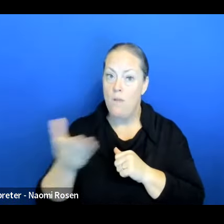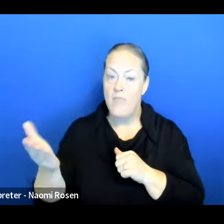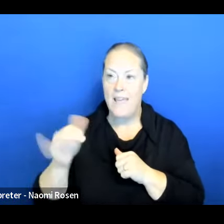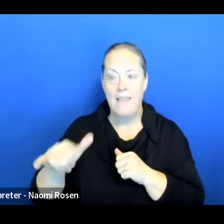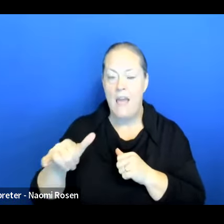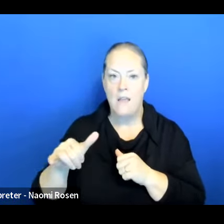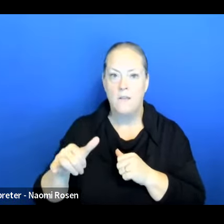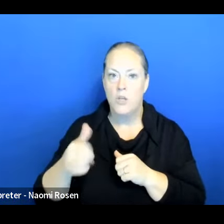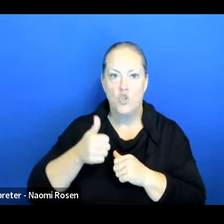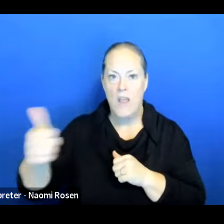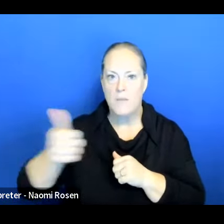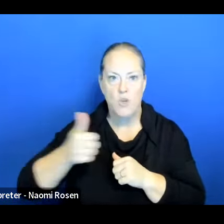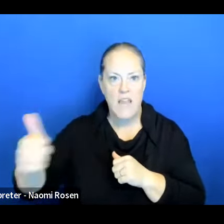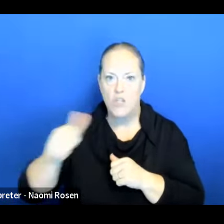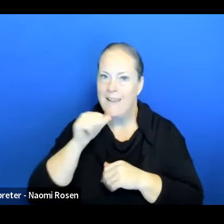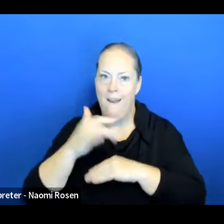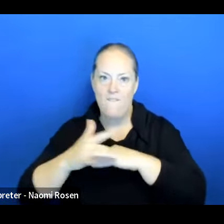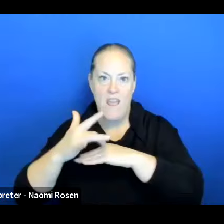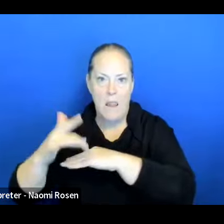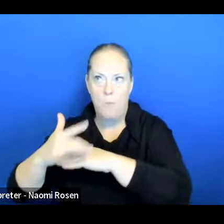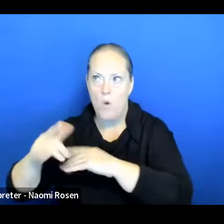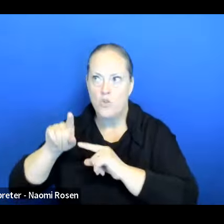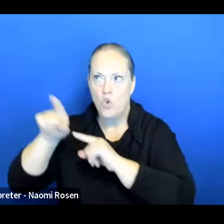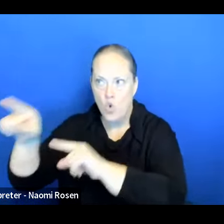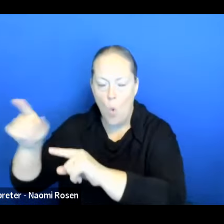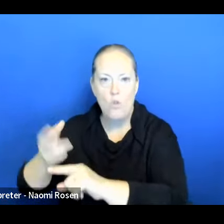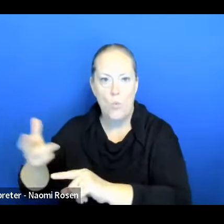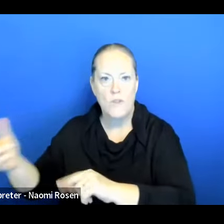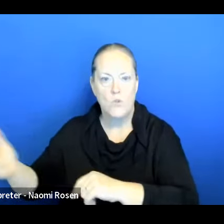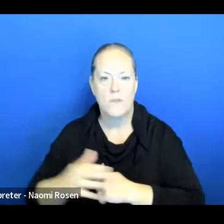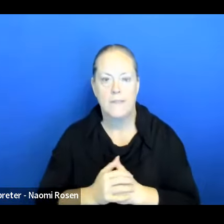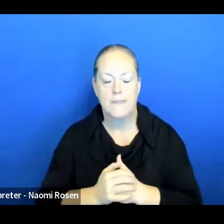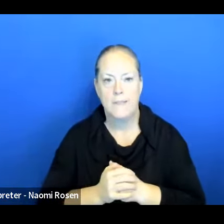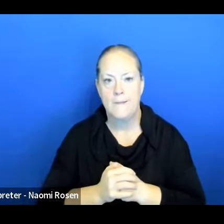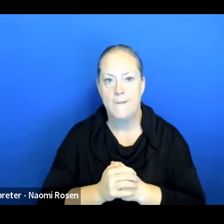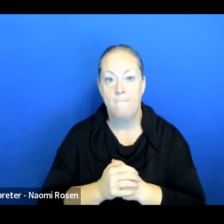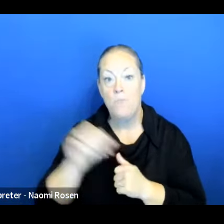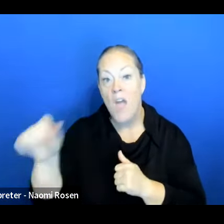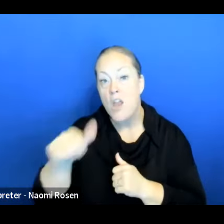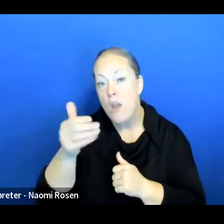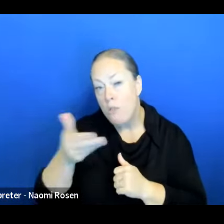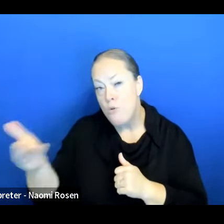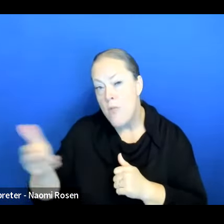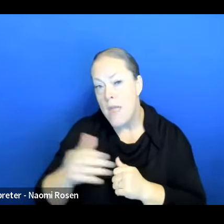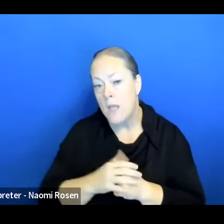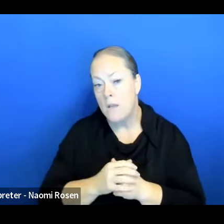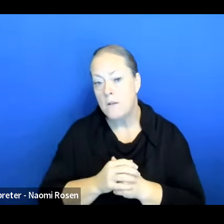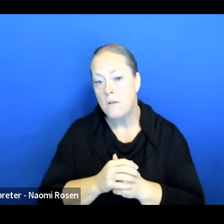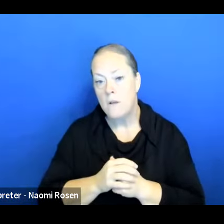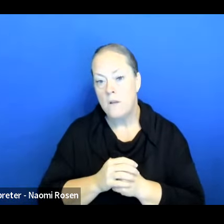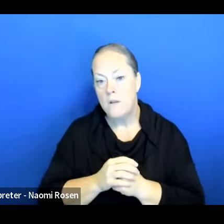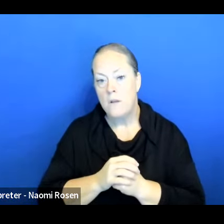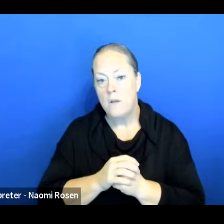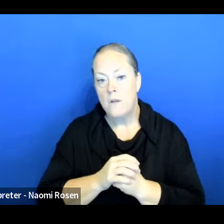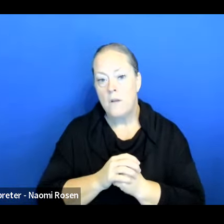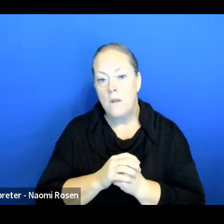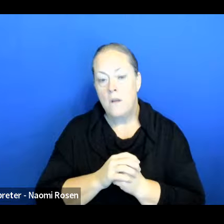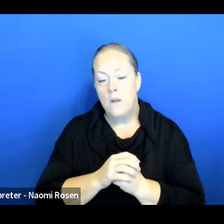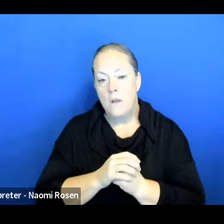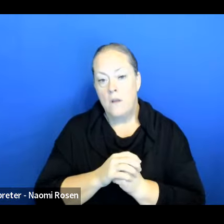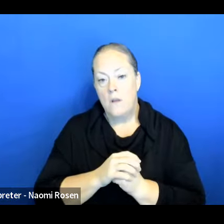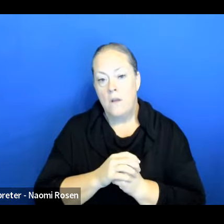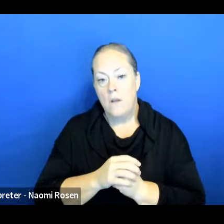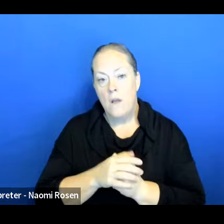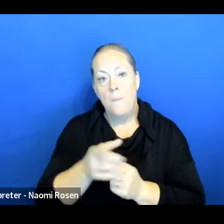transportation to get to those resources. Um, another, uh, thing is that they thought that some